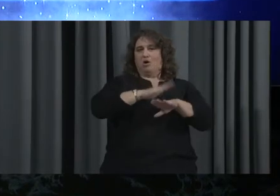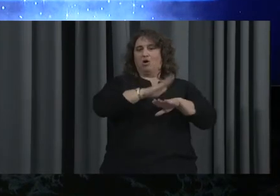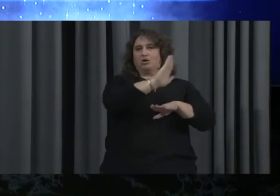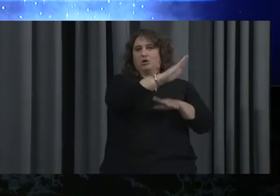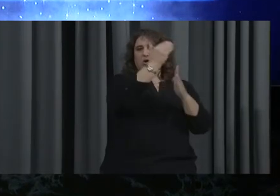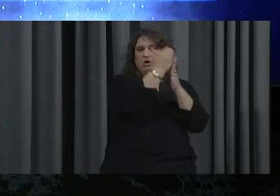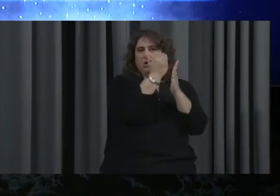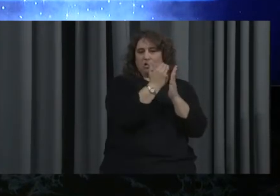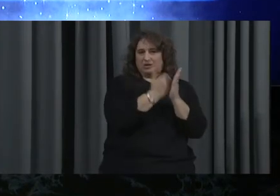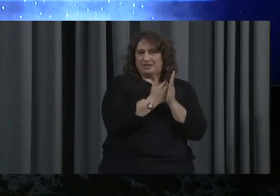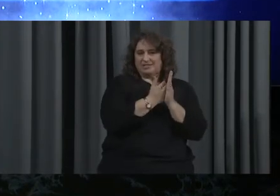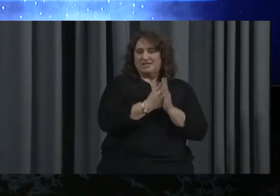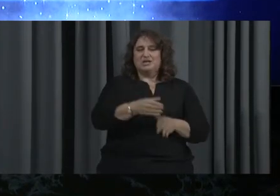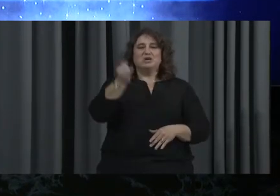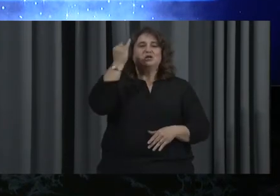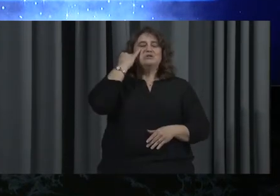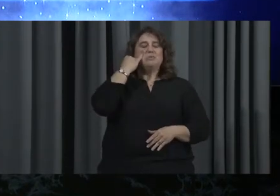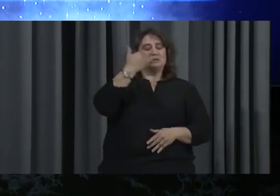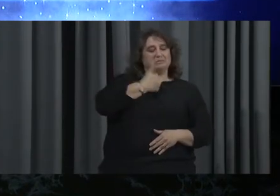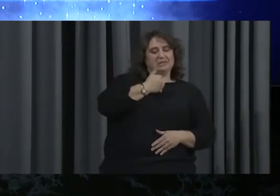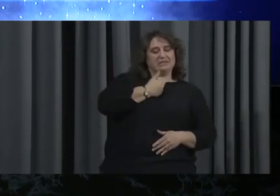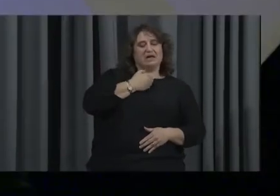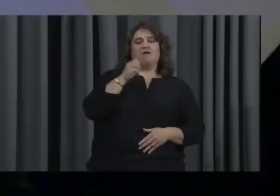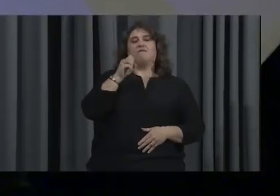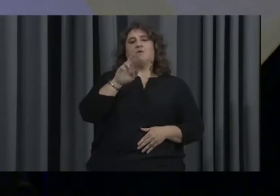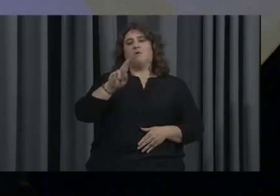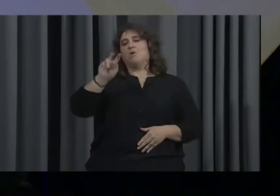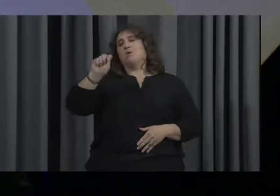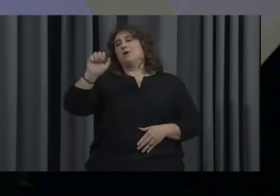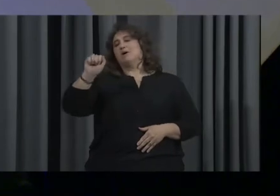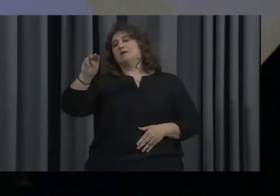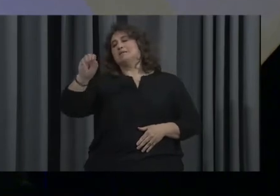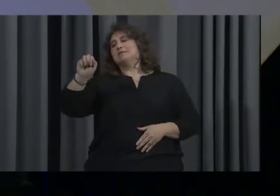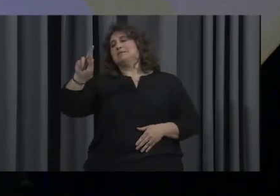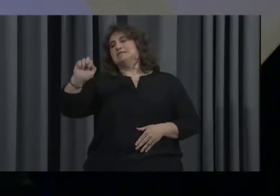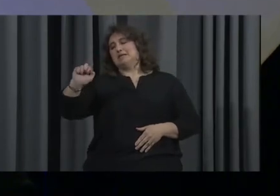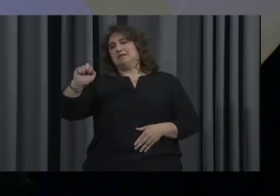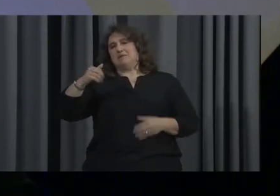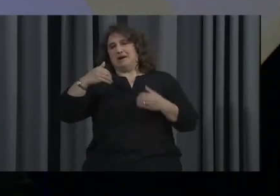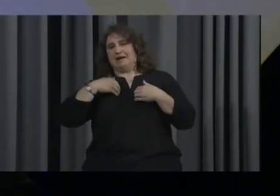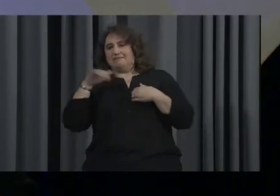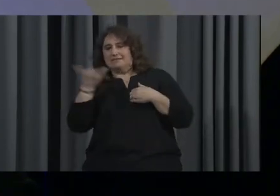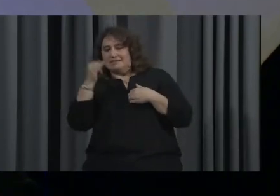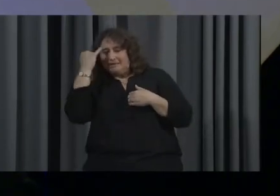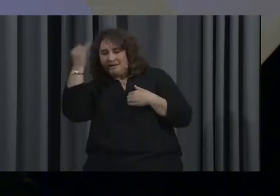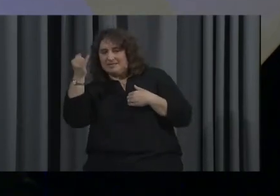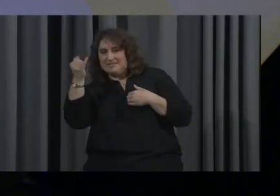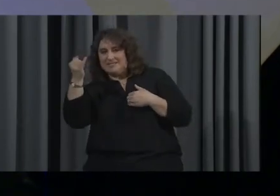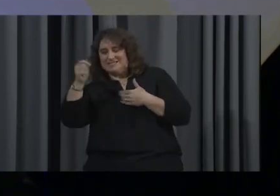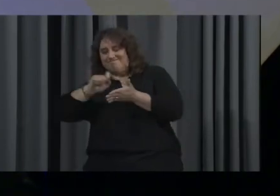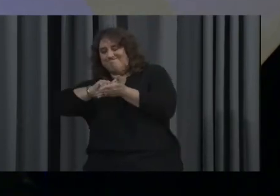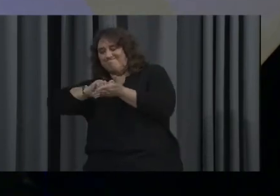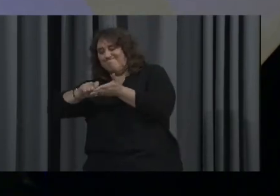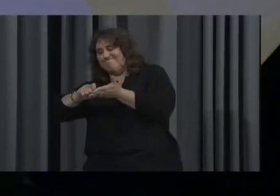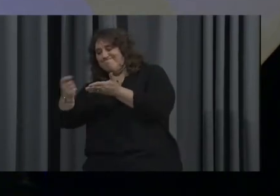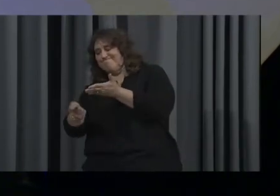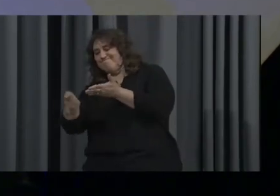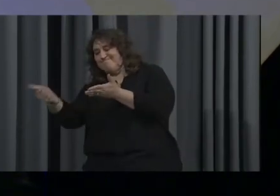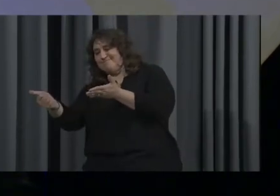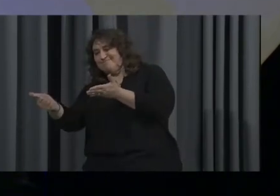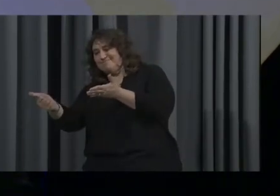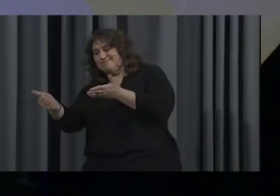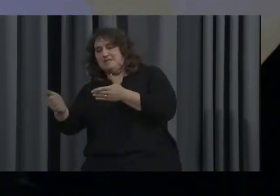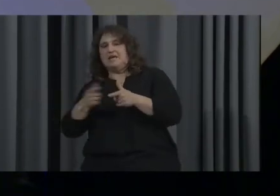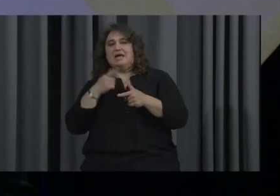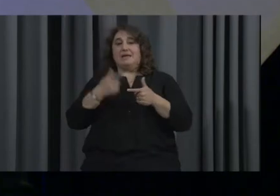her list and I have it on my list, we will cross it off. I will follow Tamara. And if I have what's on their list,